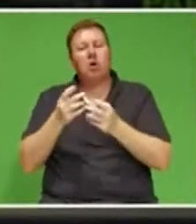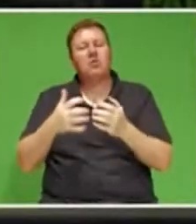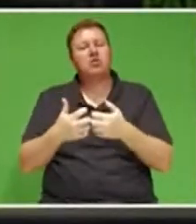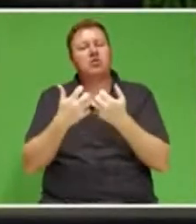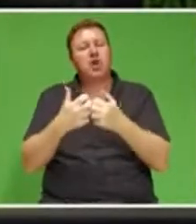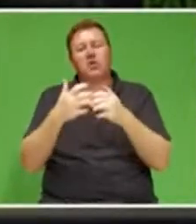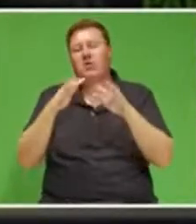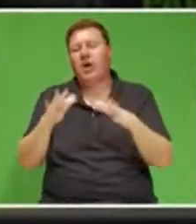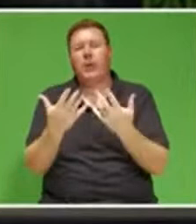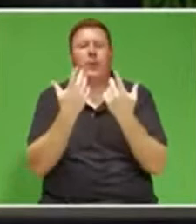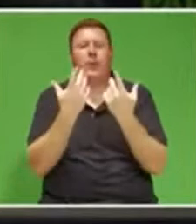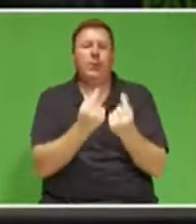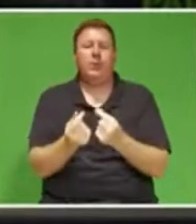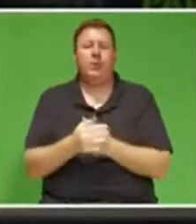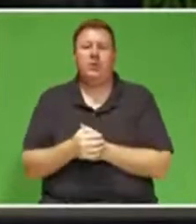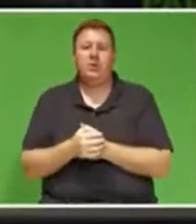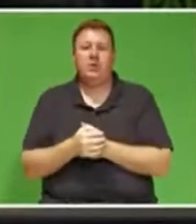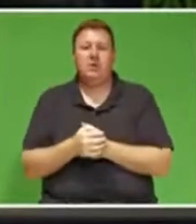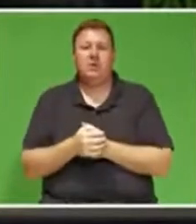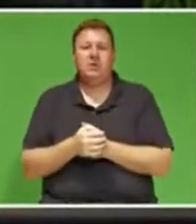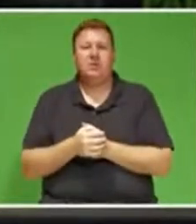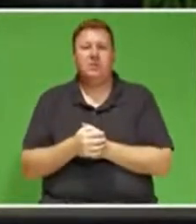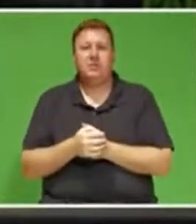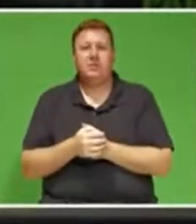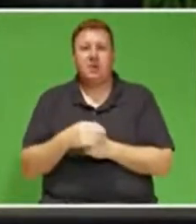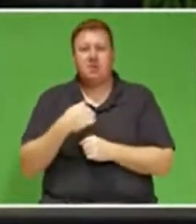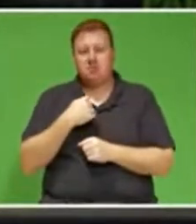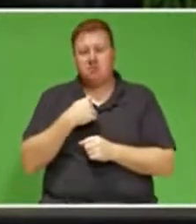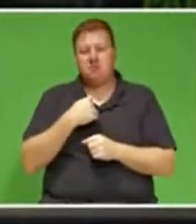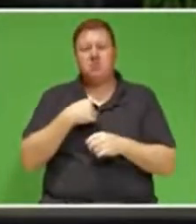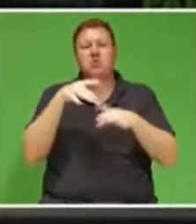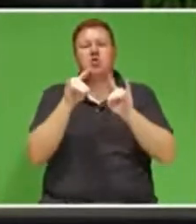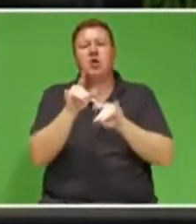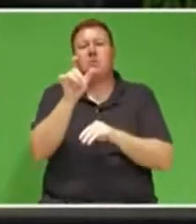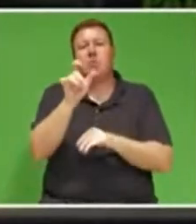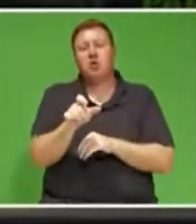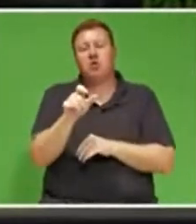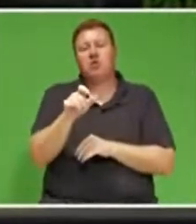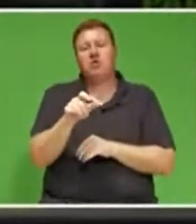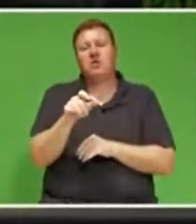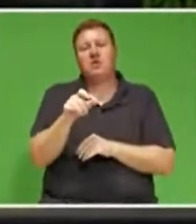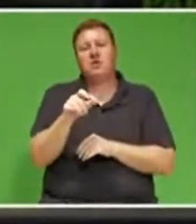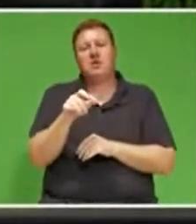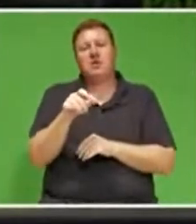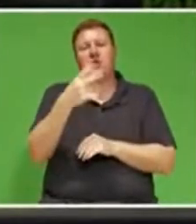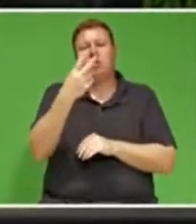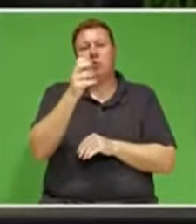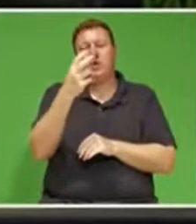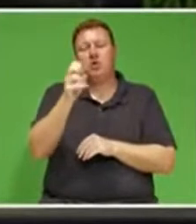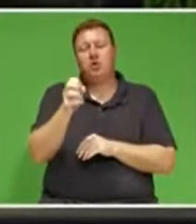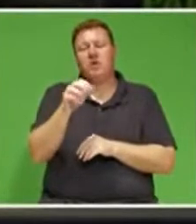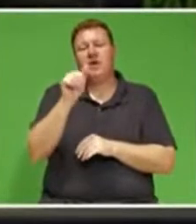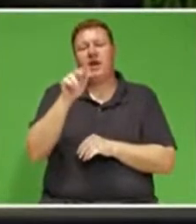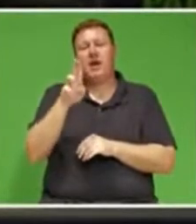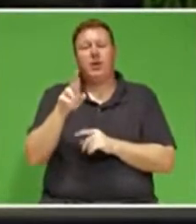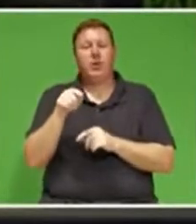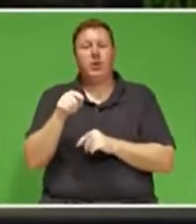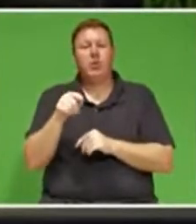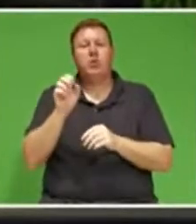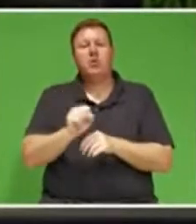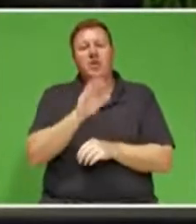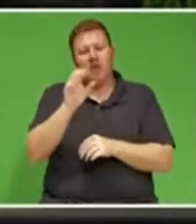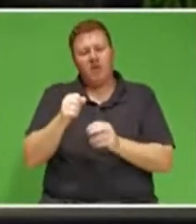As the African Union chair in 2020, South Africa led the continental response to COVID